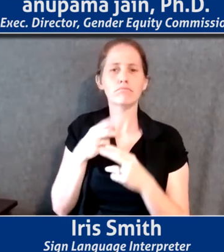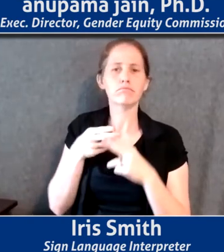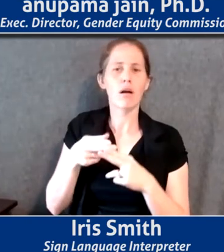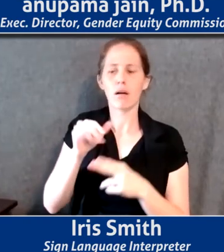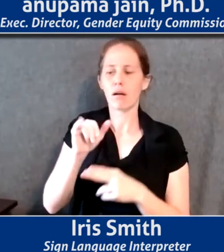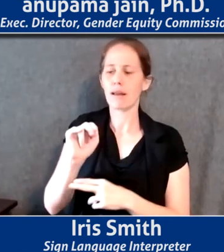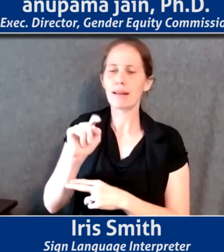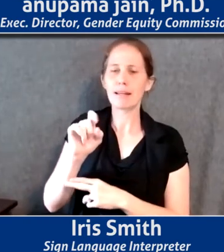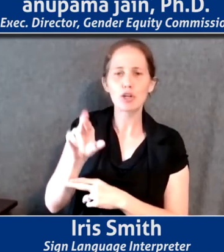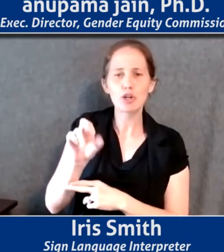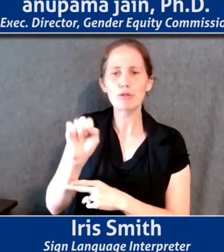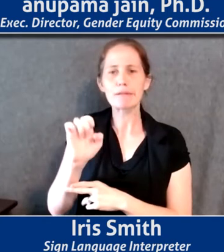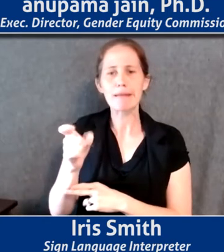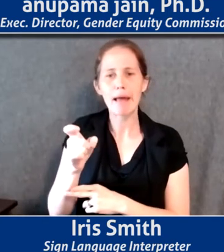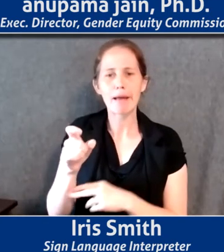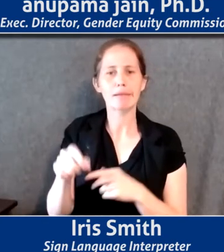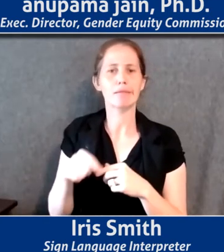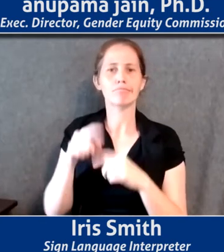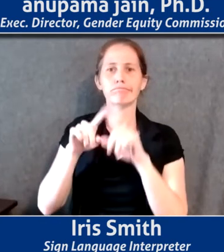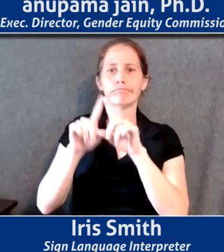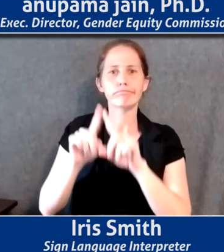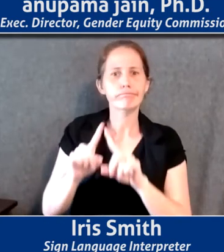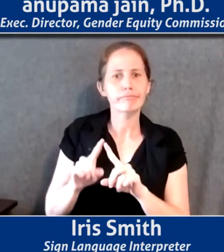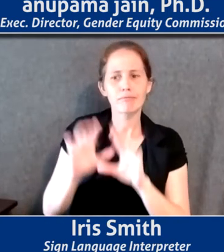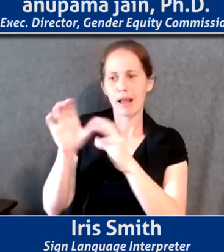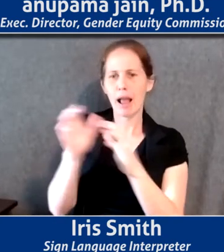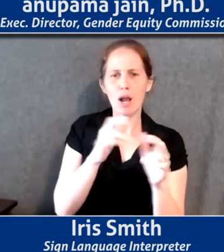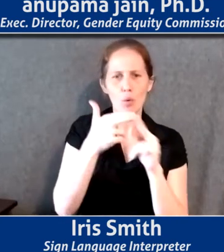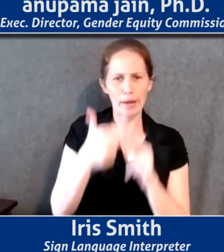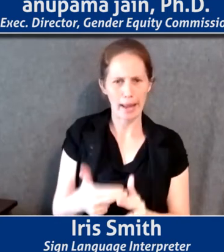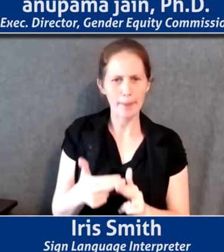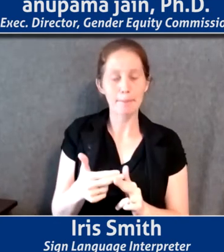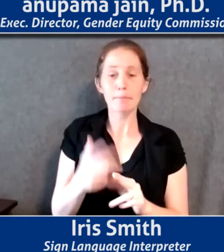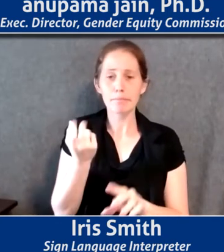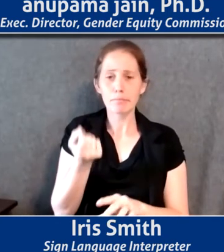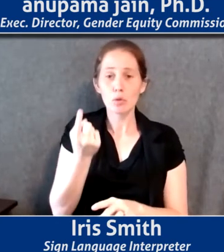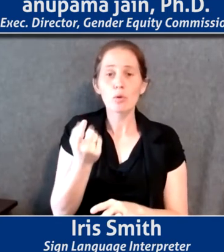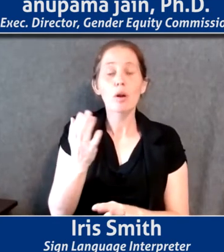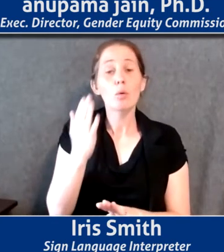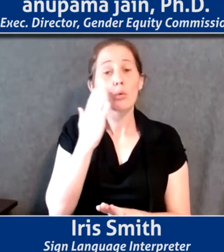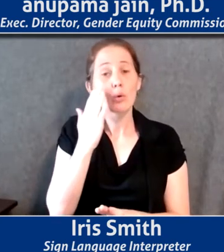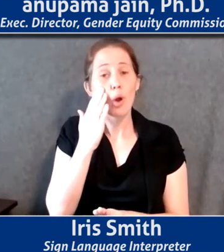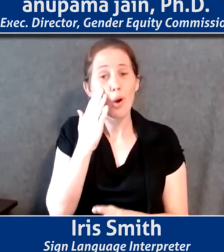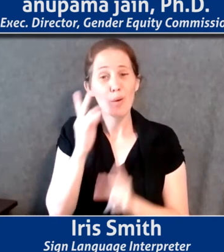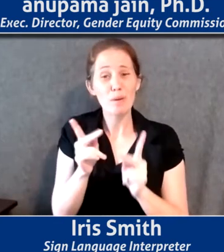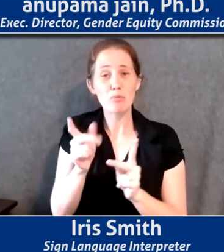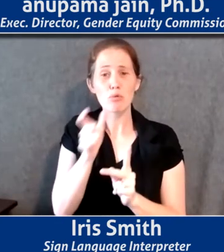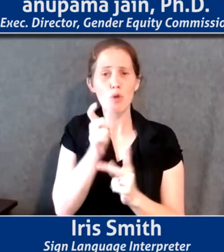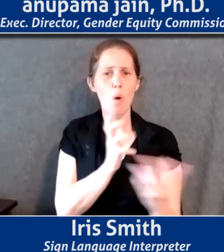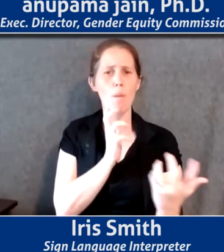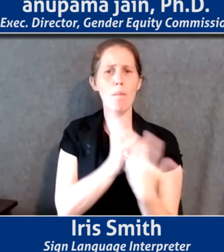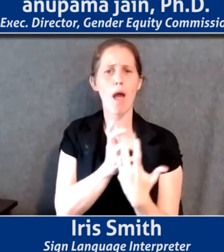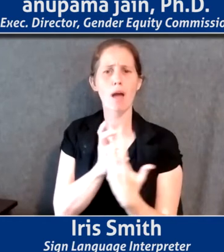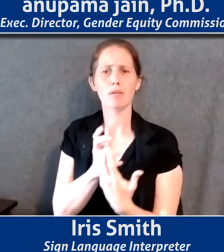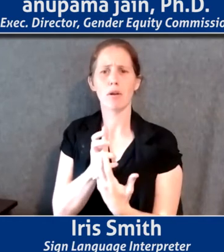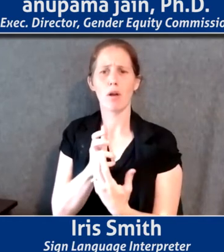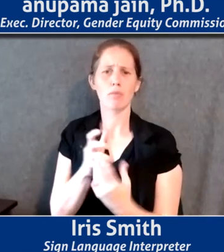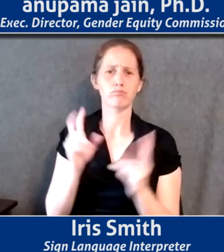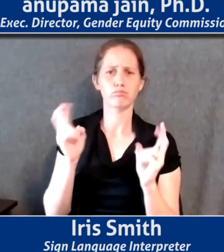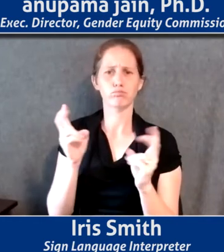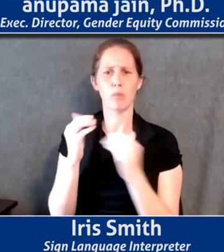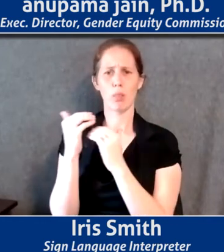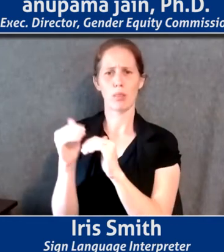themselves by various category names, but we know that people don't so easily fit into these very limited